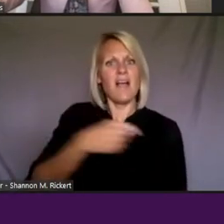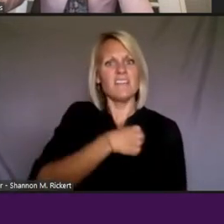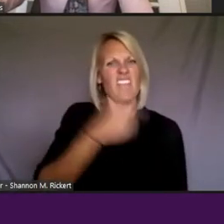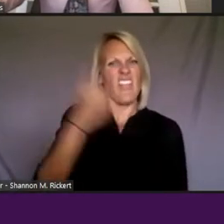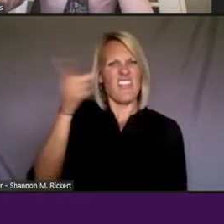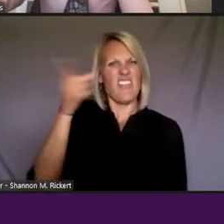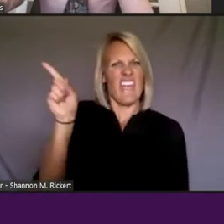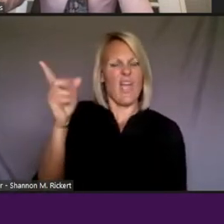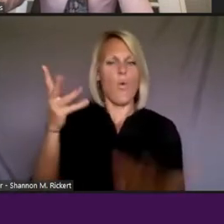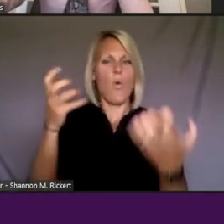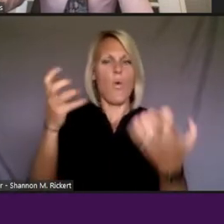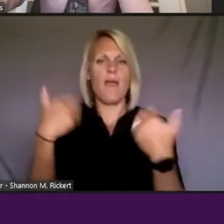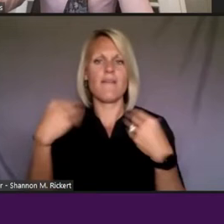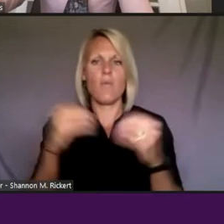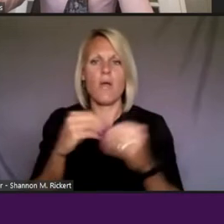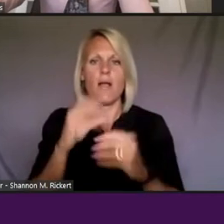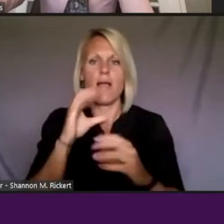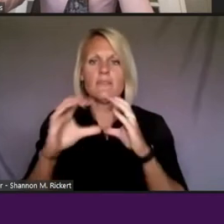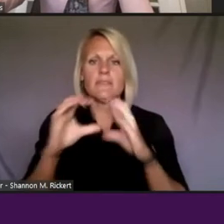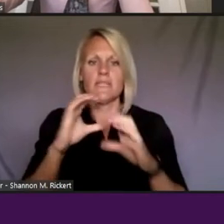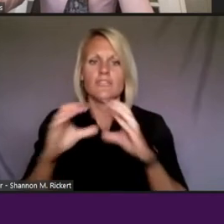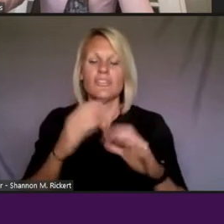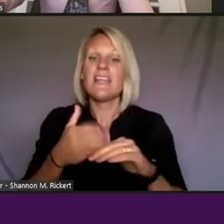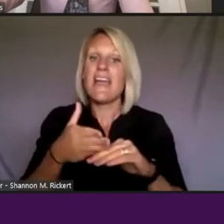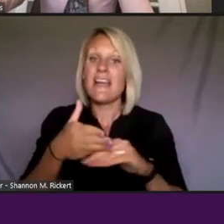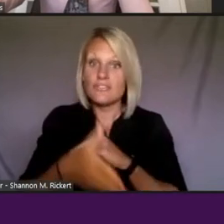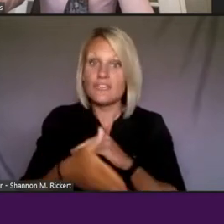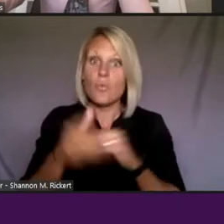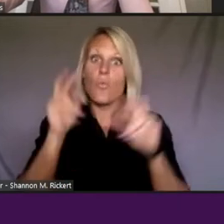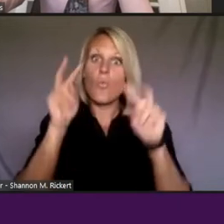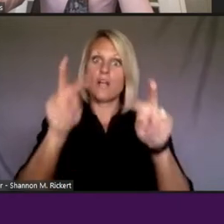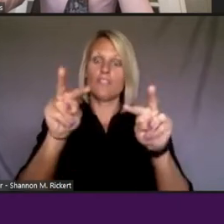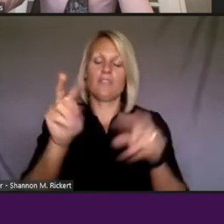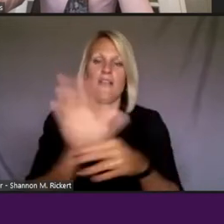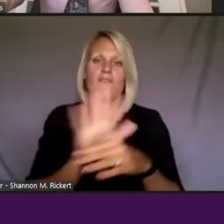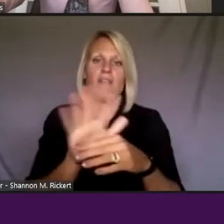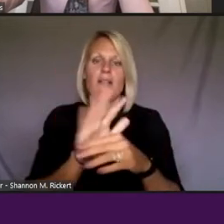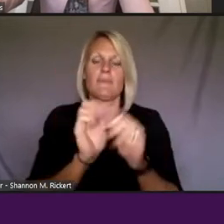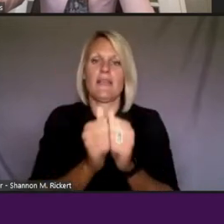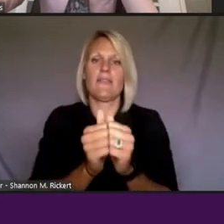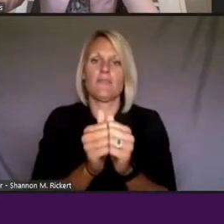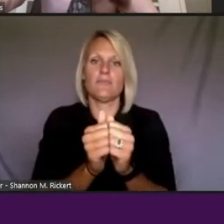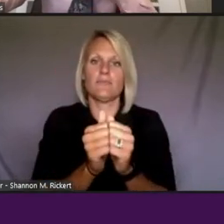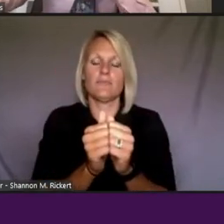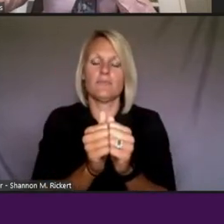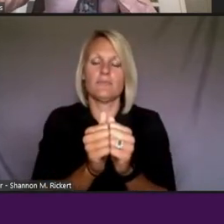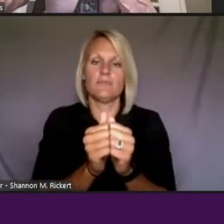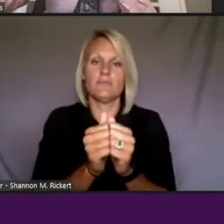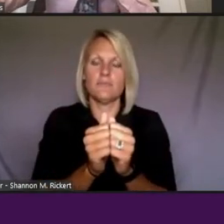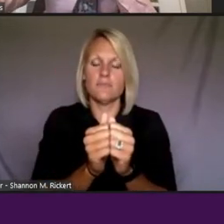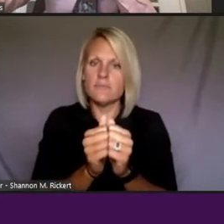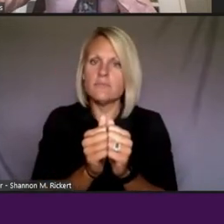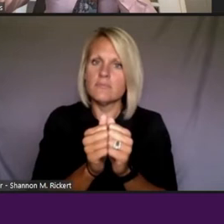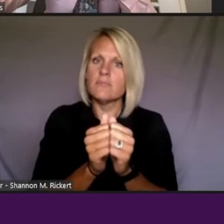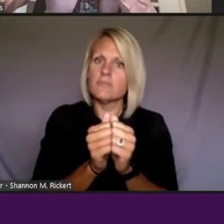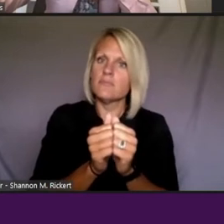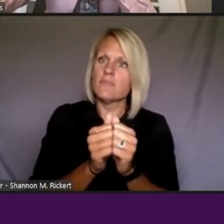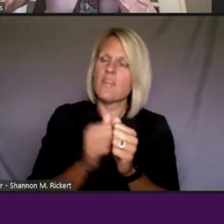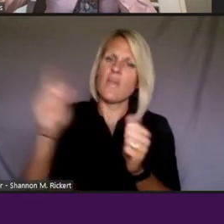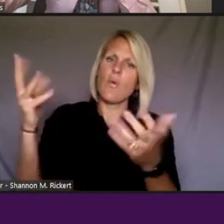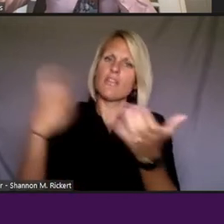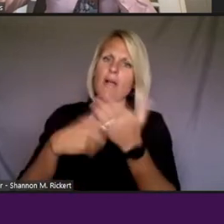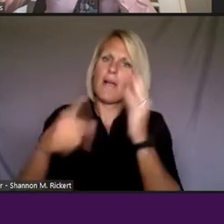have more conversation after watching a film together that actually speaks to what is going on in their communities.